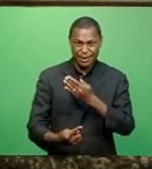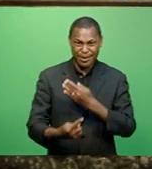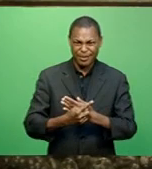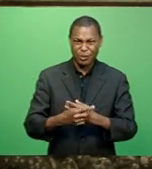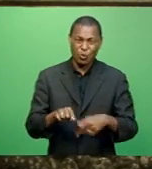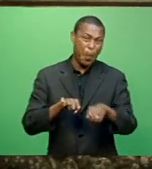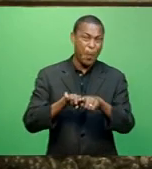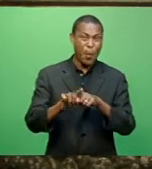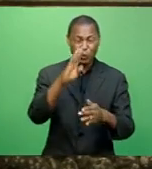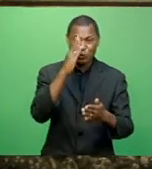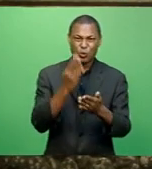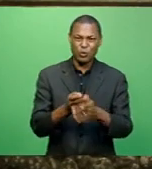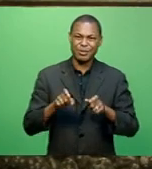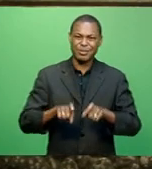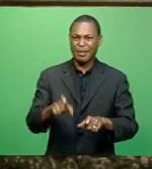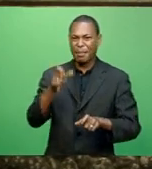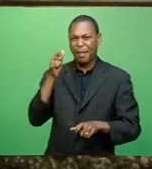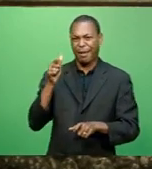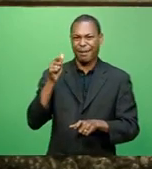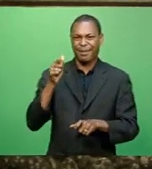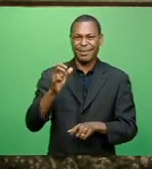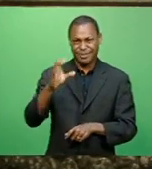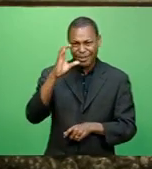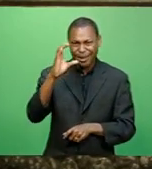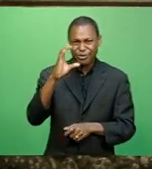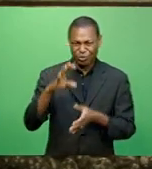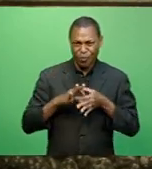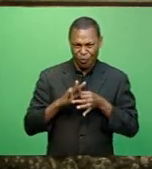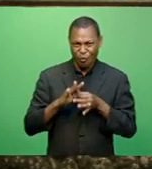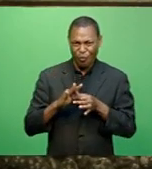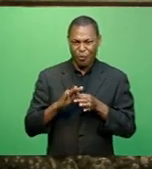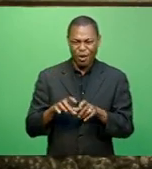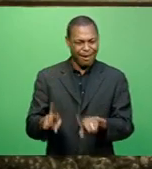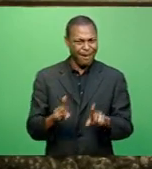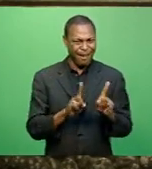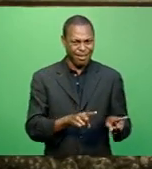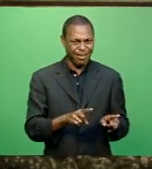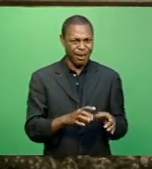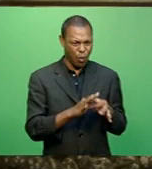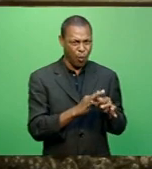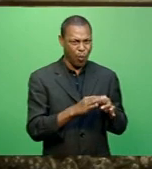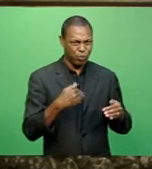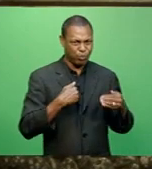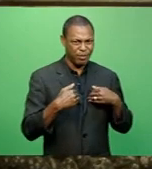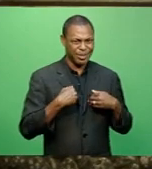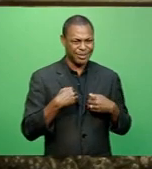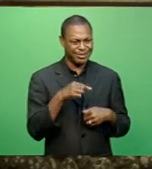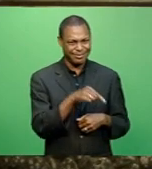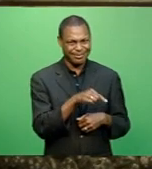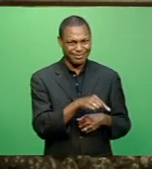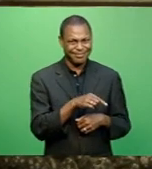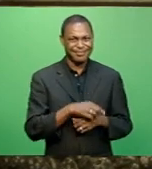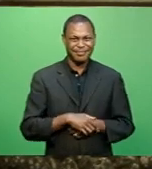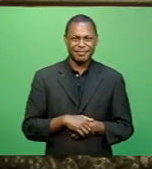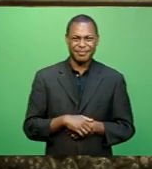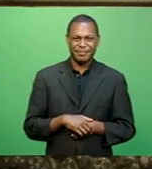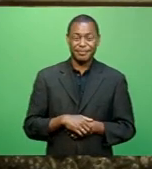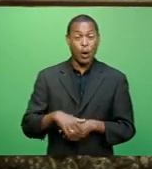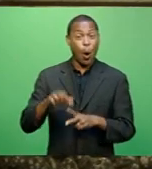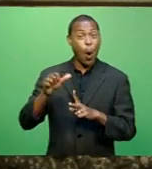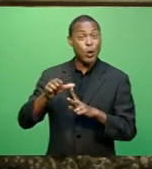opted to stay back in their respective countries and attend the campuses that are based over there. Also, Edwin,